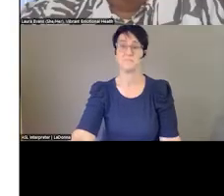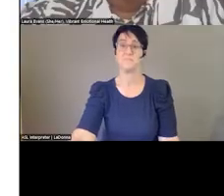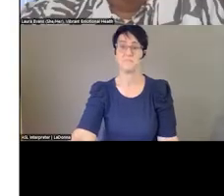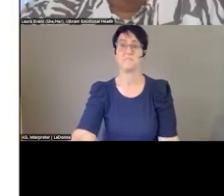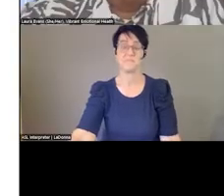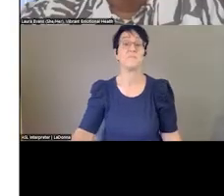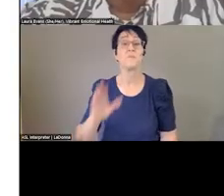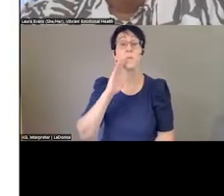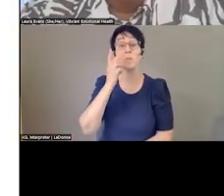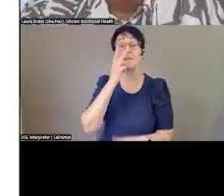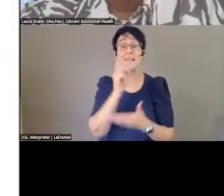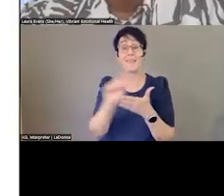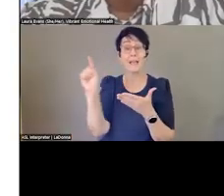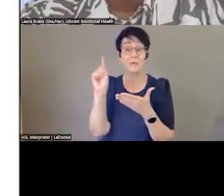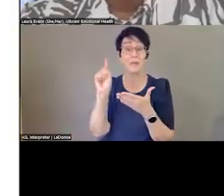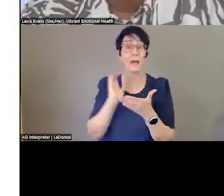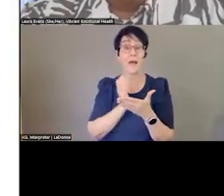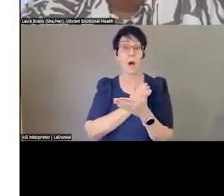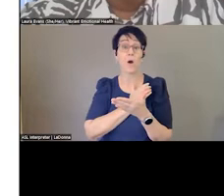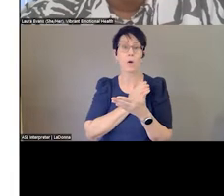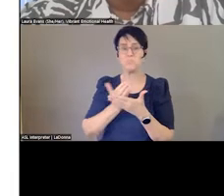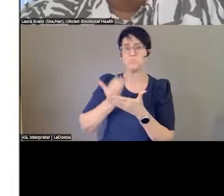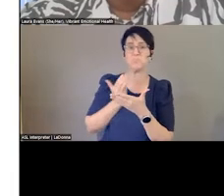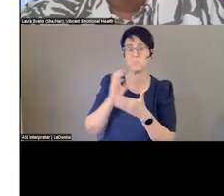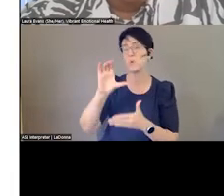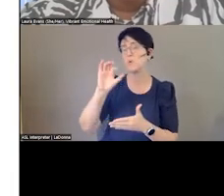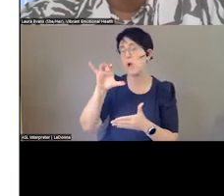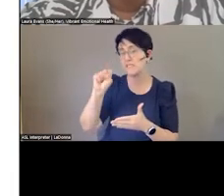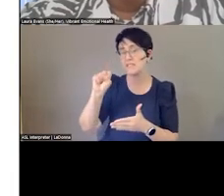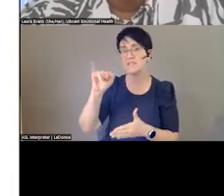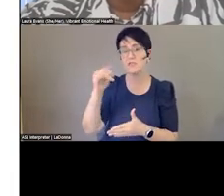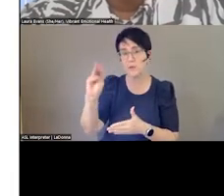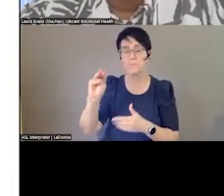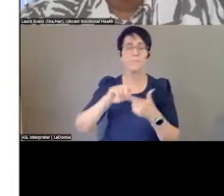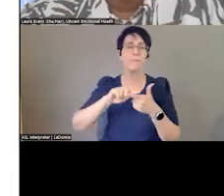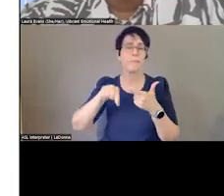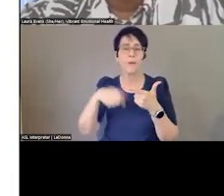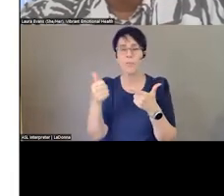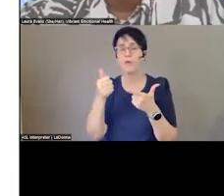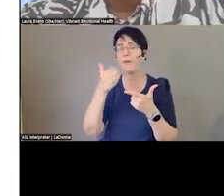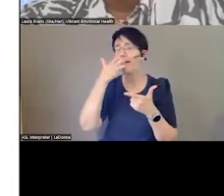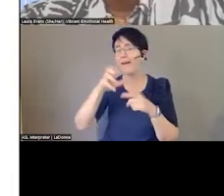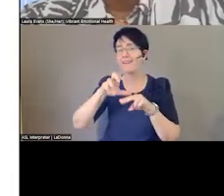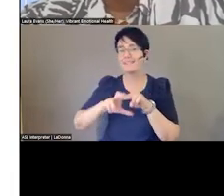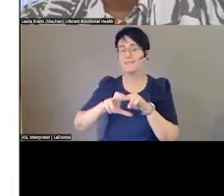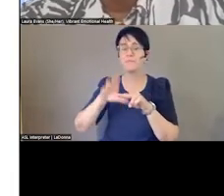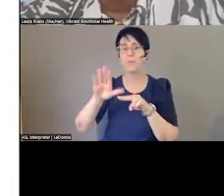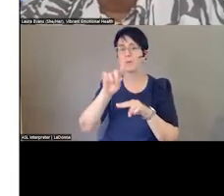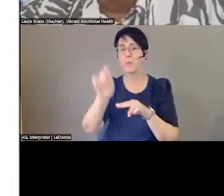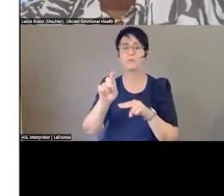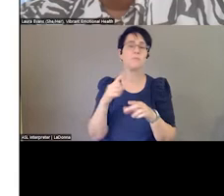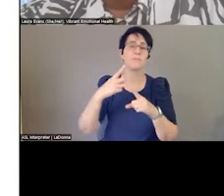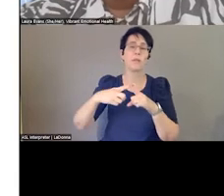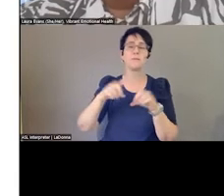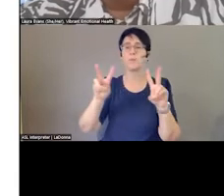previous crisis jam, links to other segments and hot seat questions, quotes. This is pretty